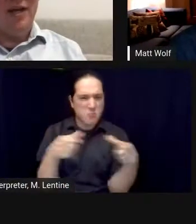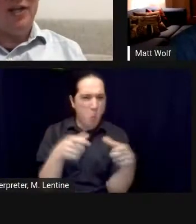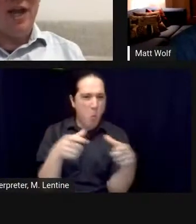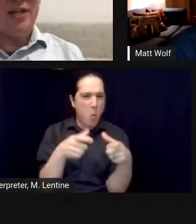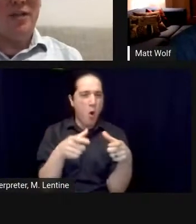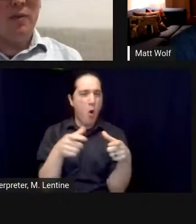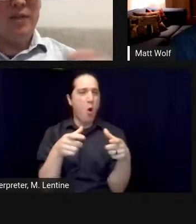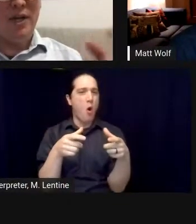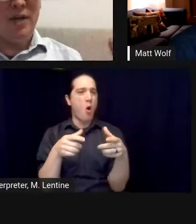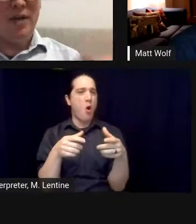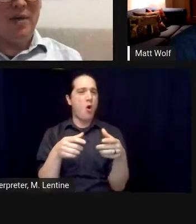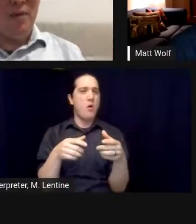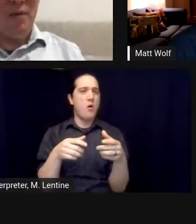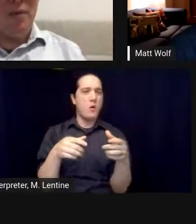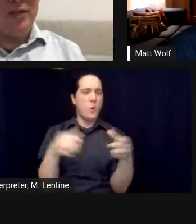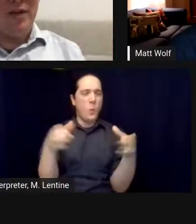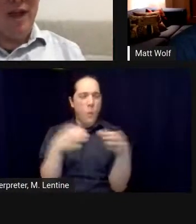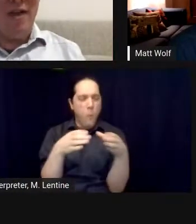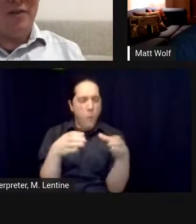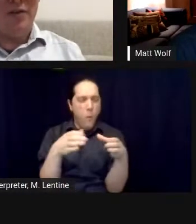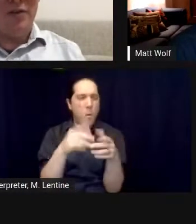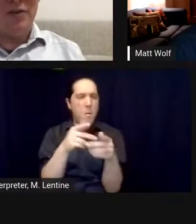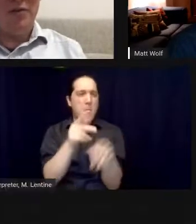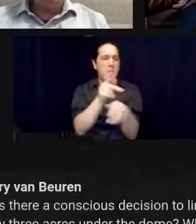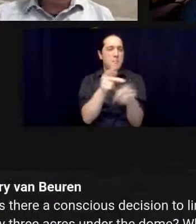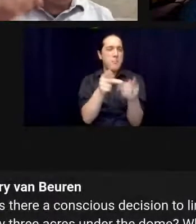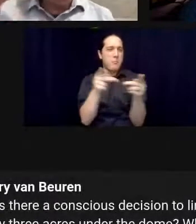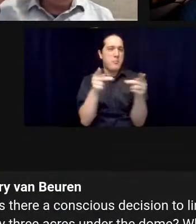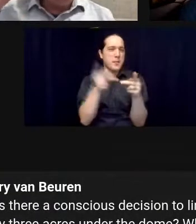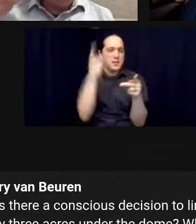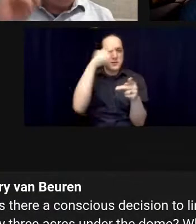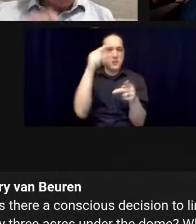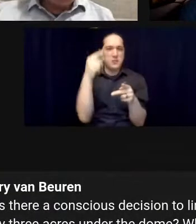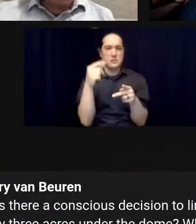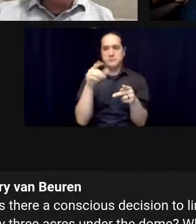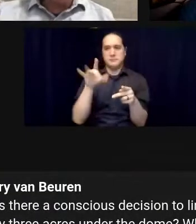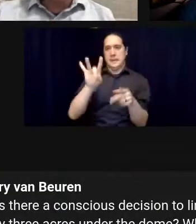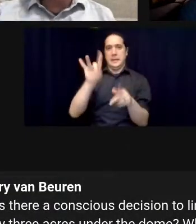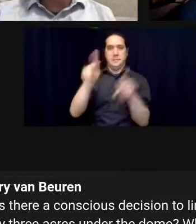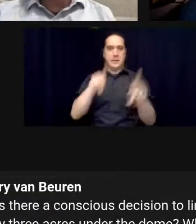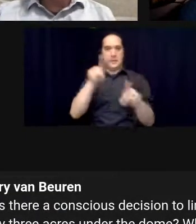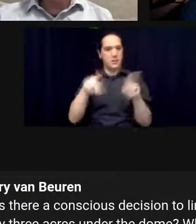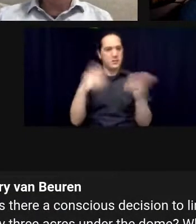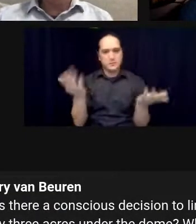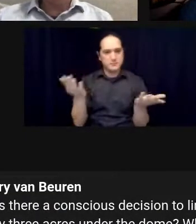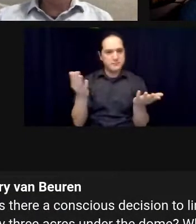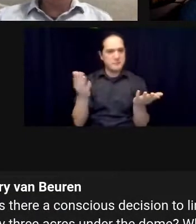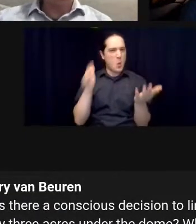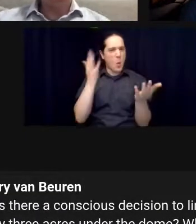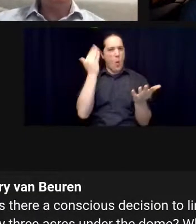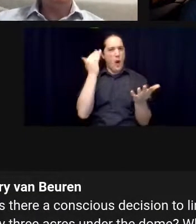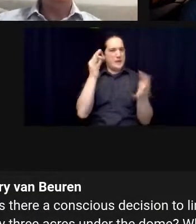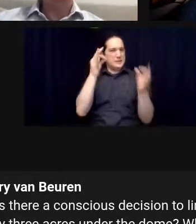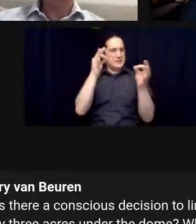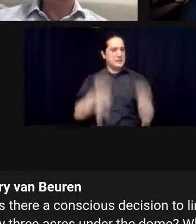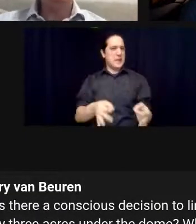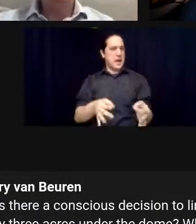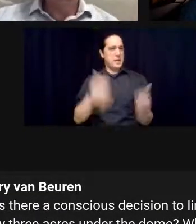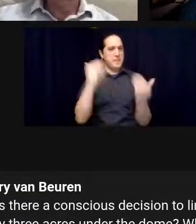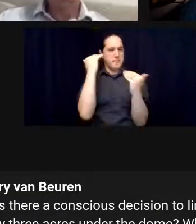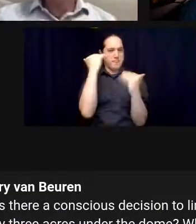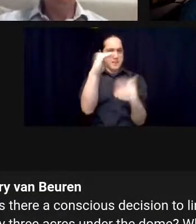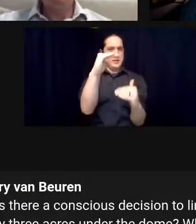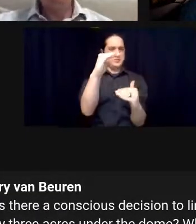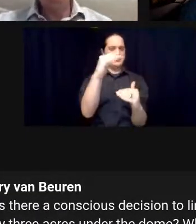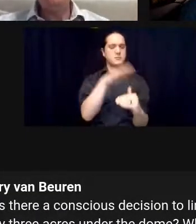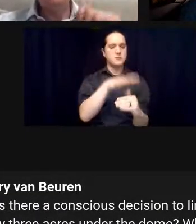uh and she asks was there a was there an effort to uh was there a conscious decision to limit hard science details in the film